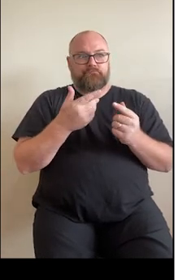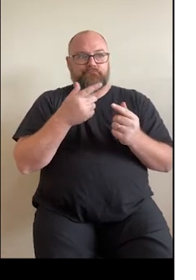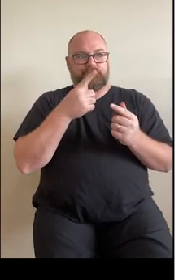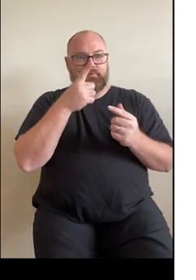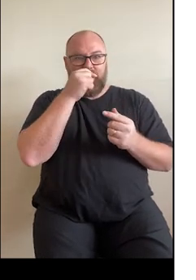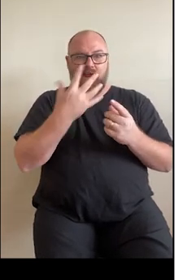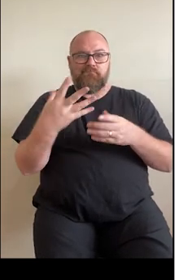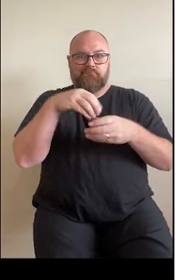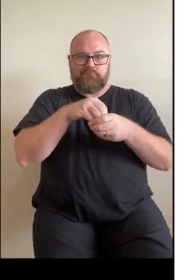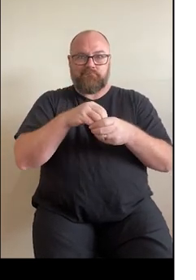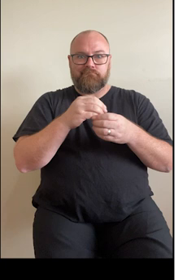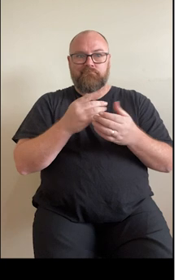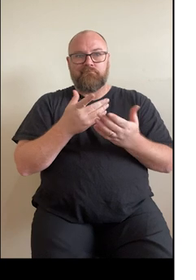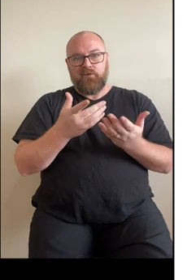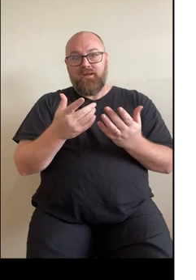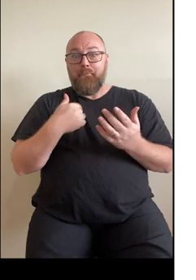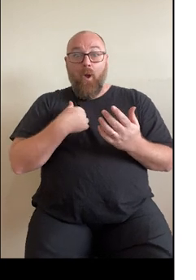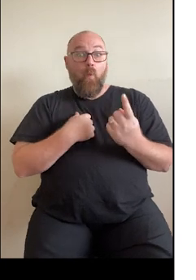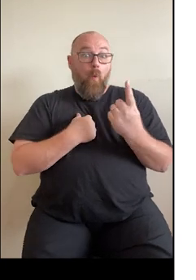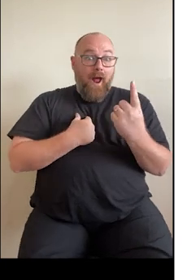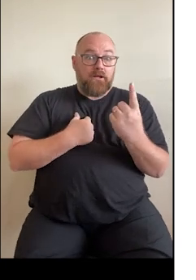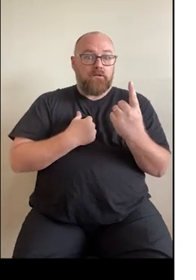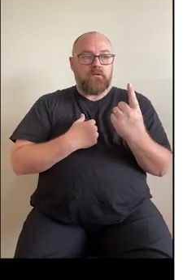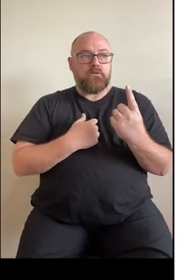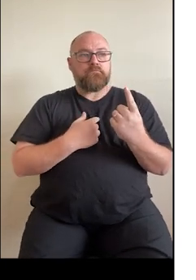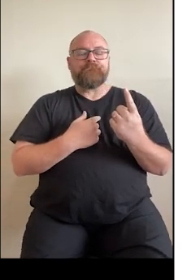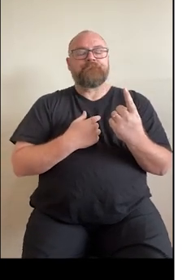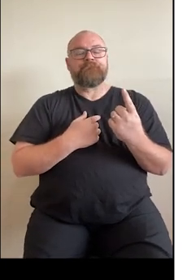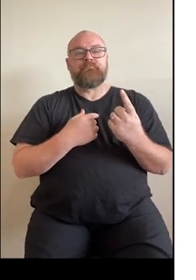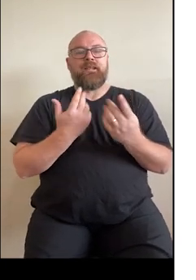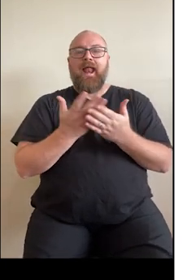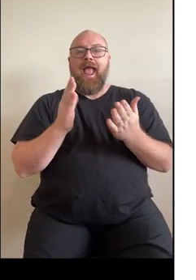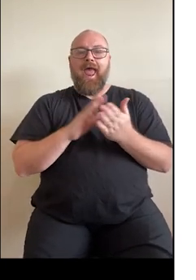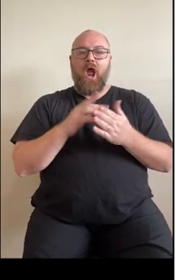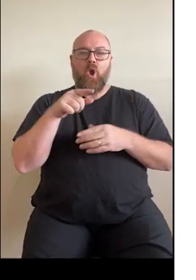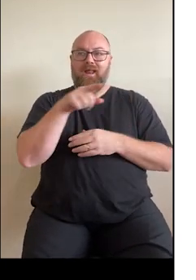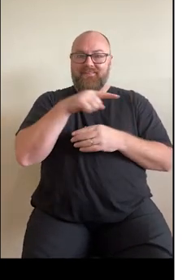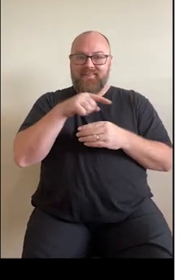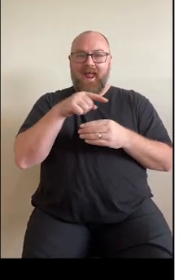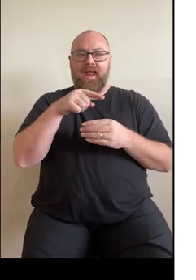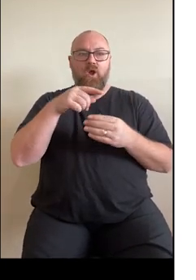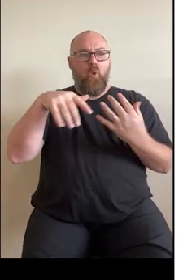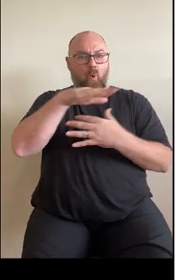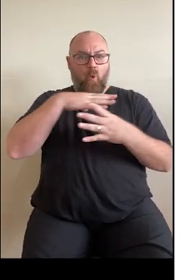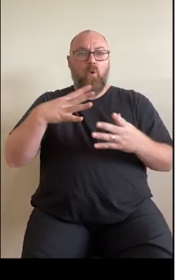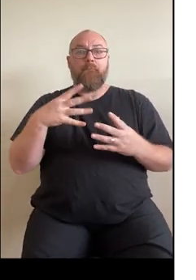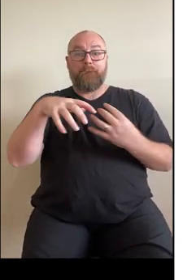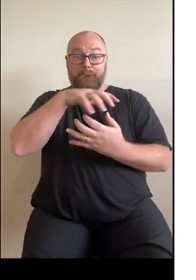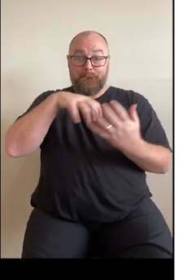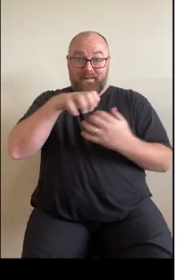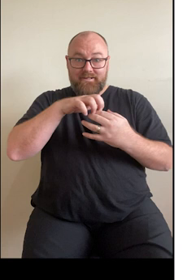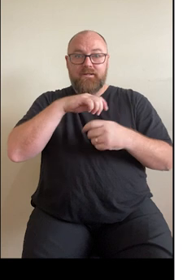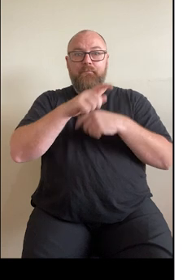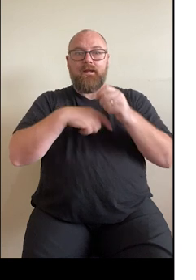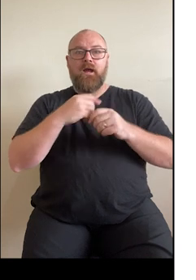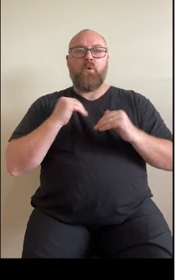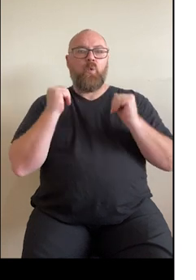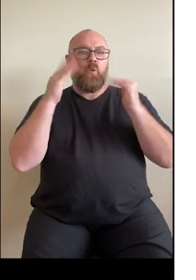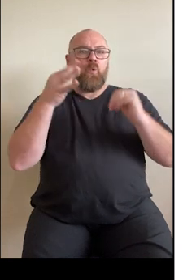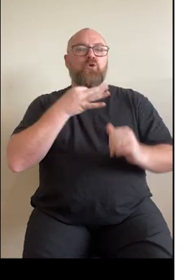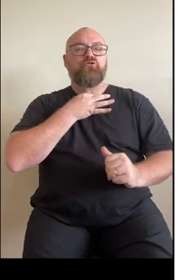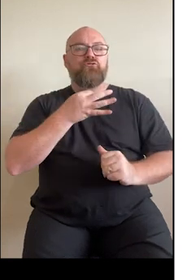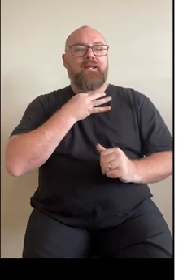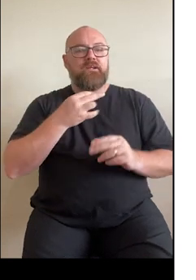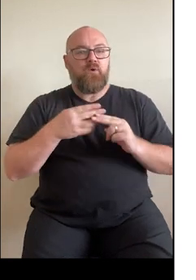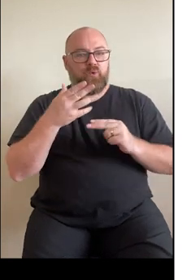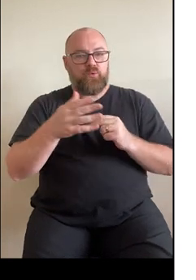it is not simply about having one risk factor for heart disease, it's about how they combine to increase your risk. So some of the risk